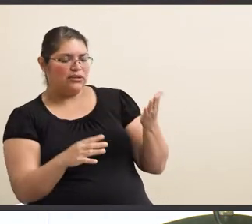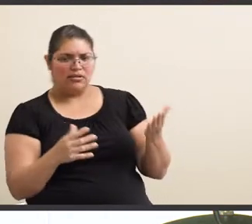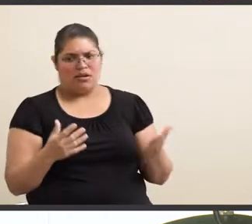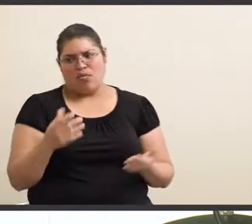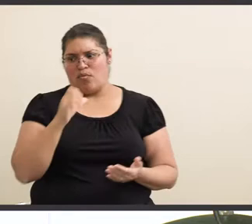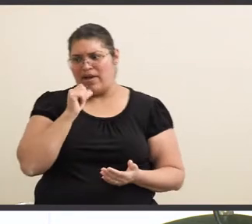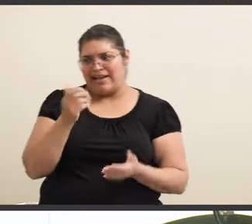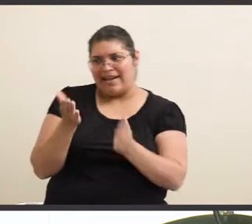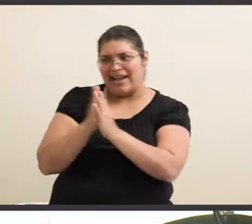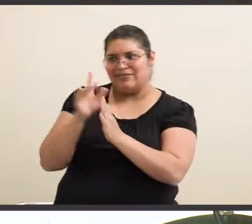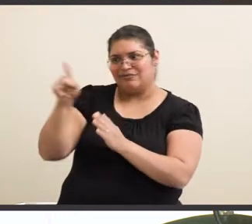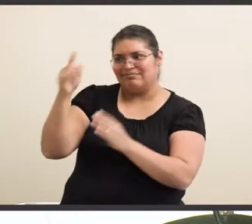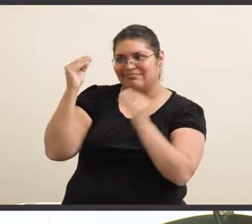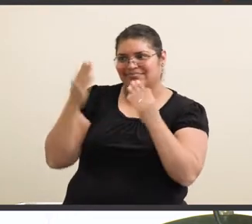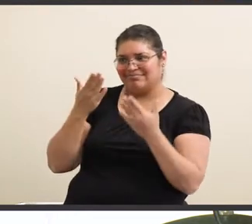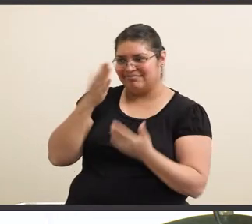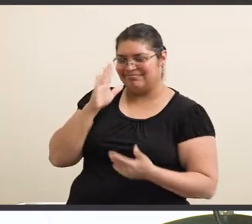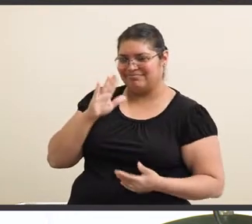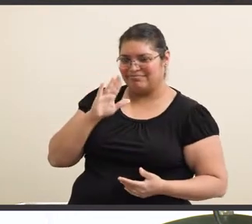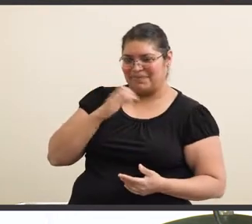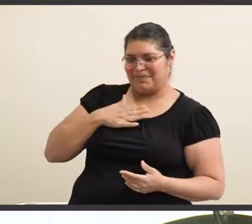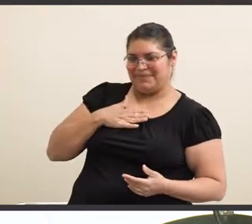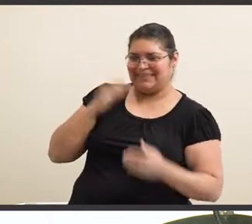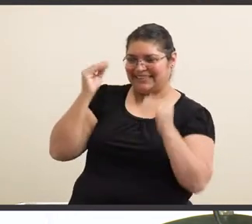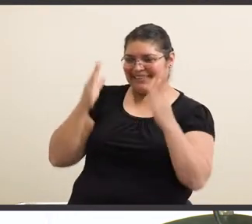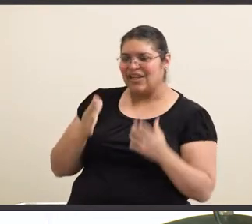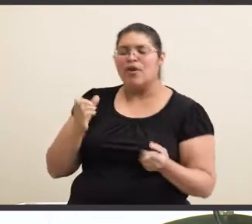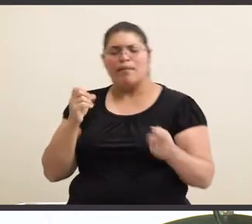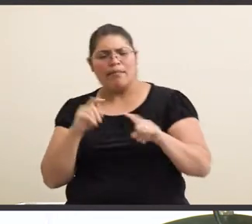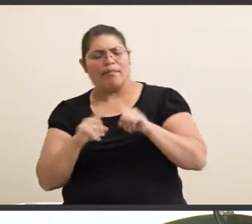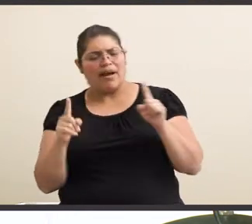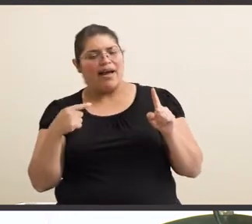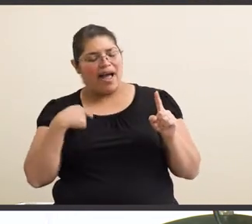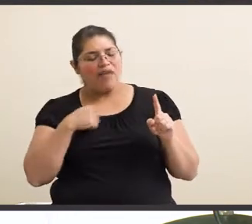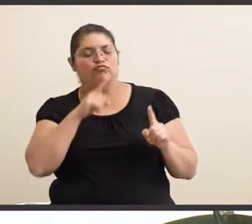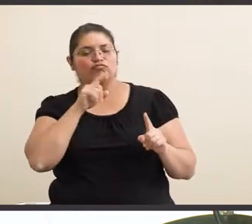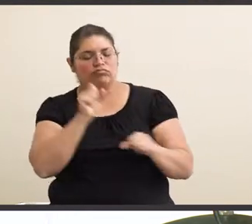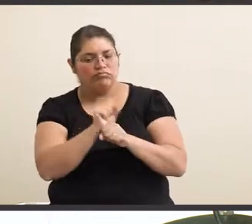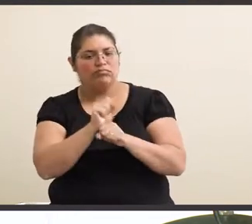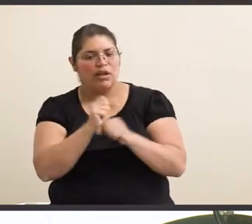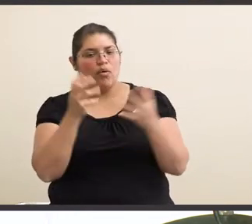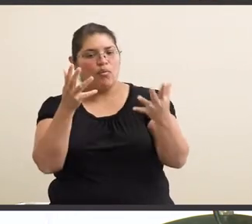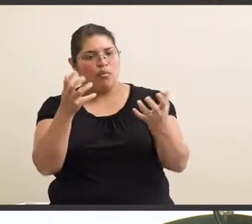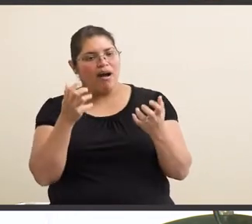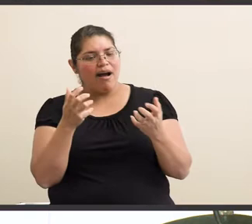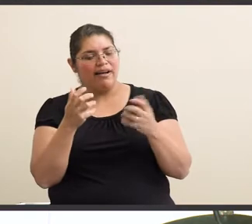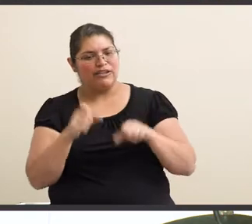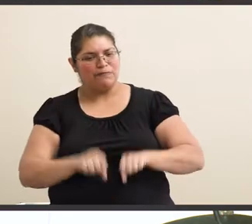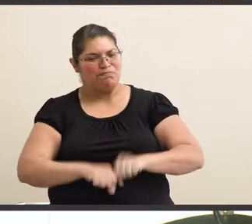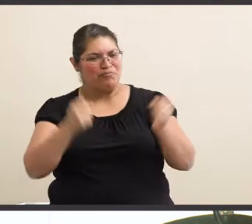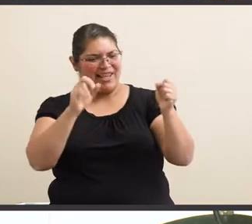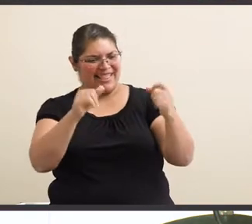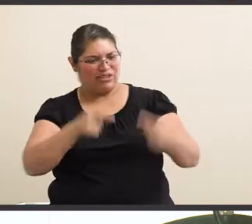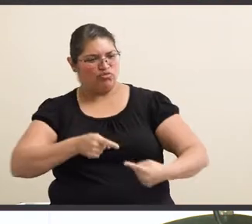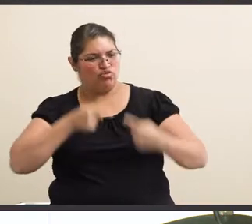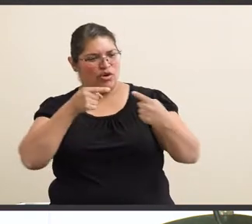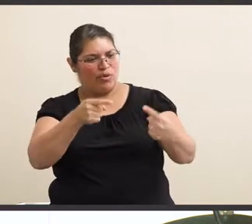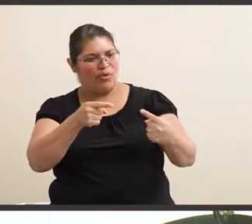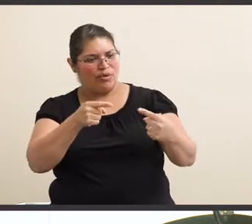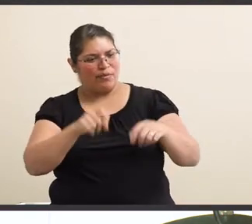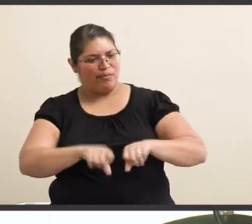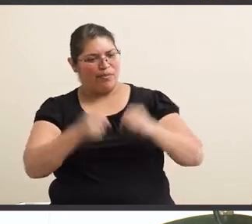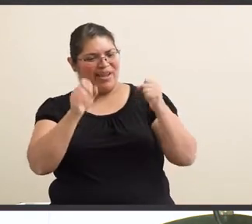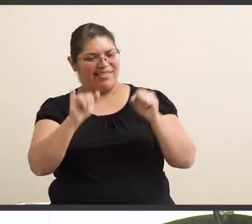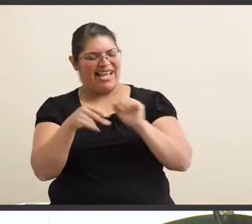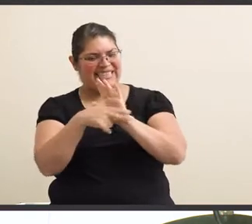it's like, well, I didn't ask for your negativity. But I definitely want to break that struggle that people have and break